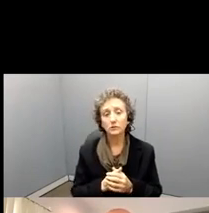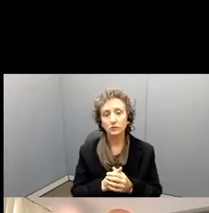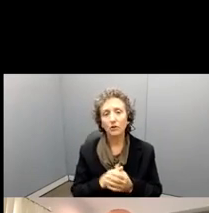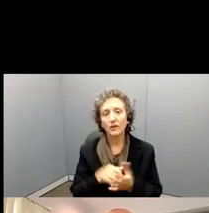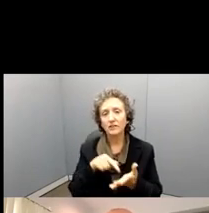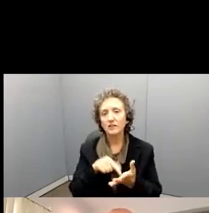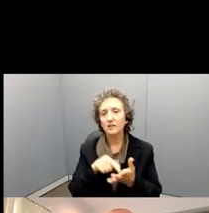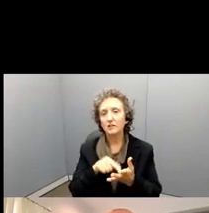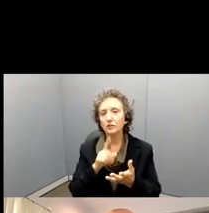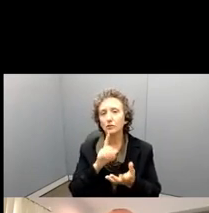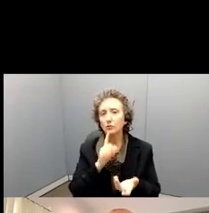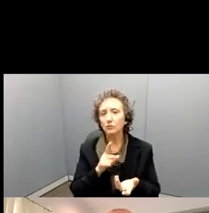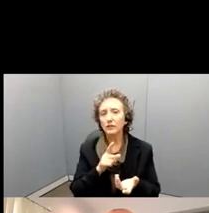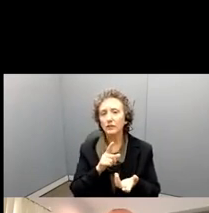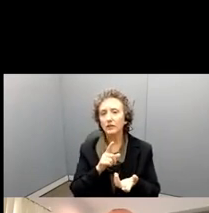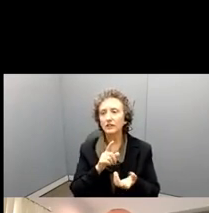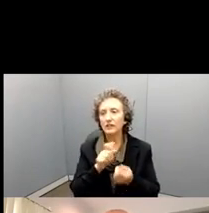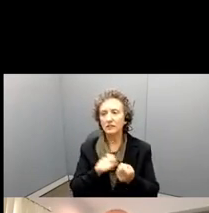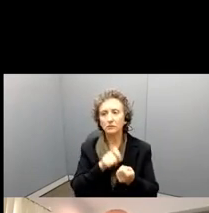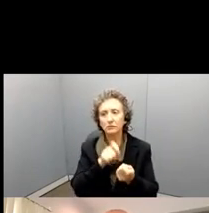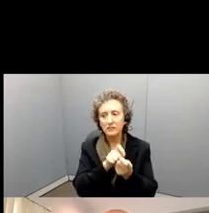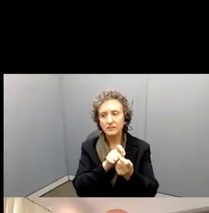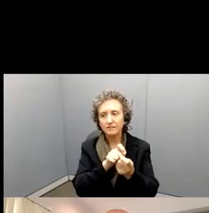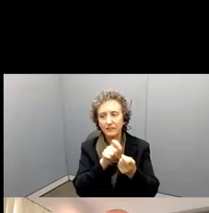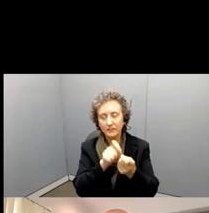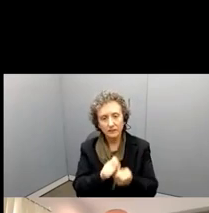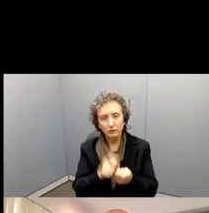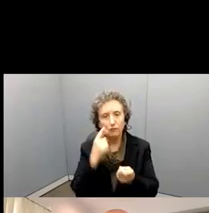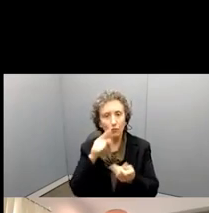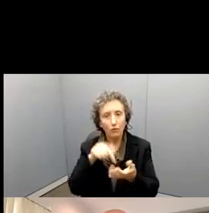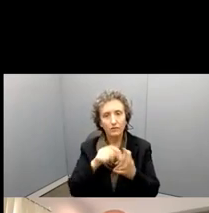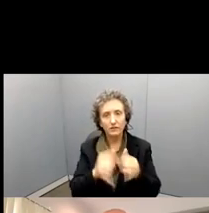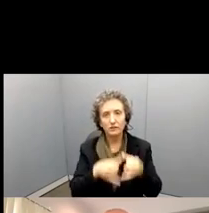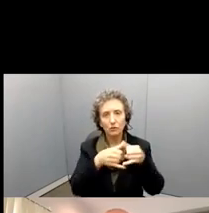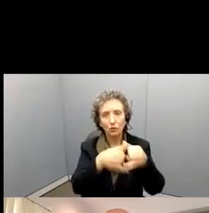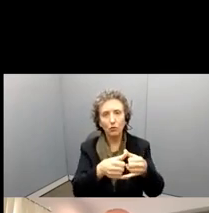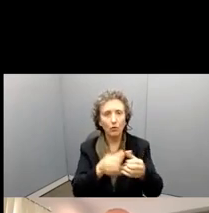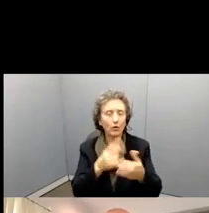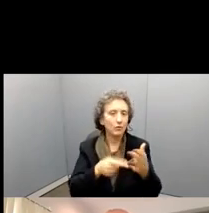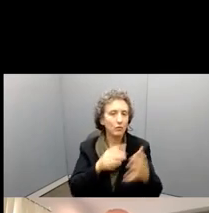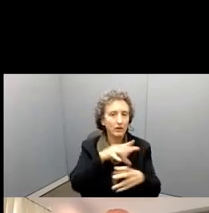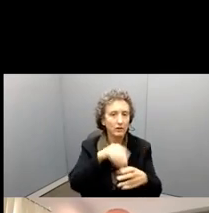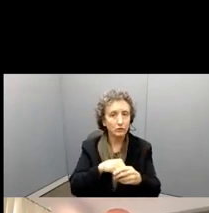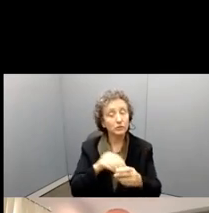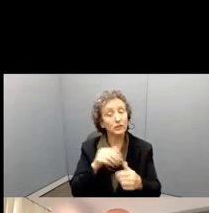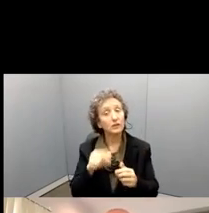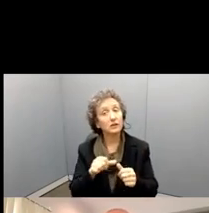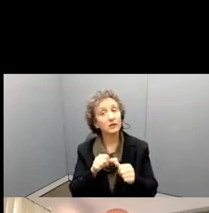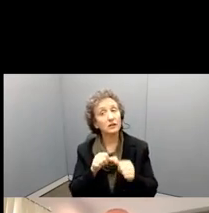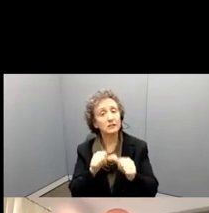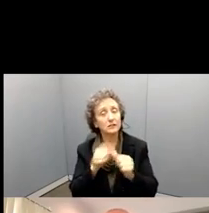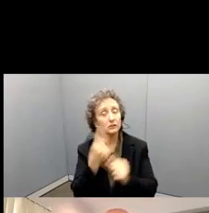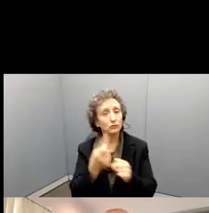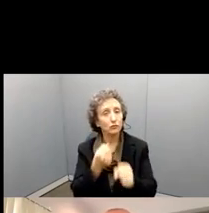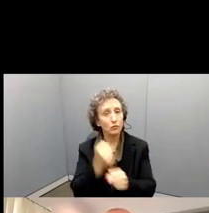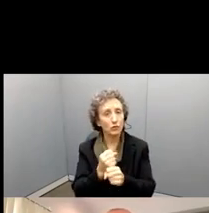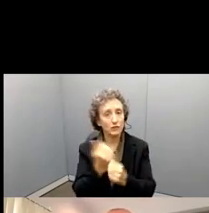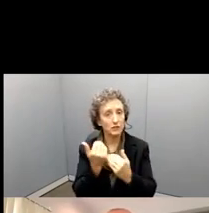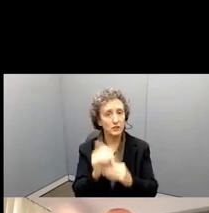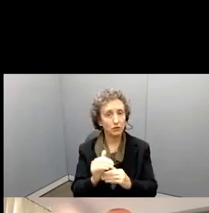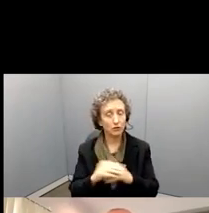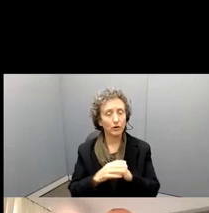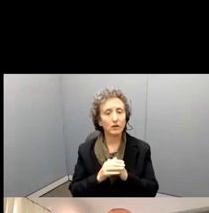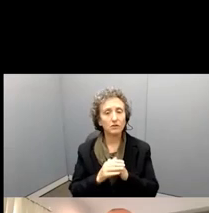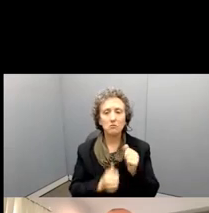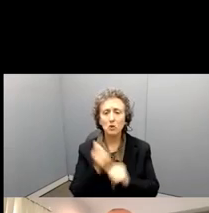that the award entails, and that is for, and this is just over one year, usually in that, again, in that stage, most people will